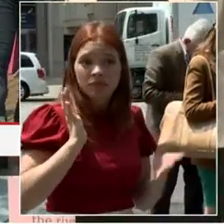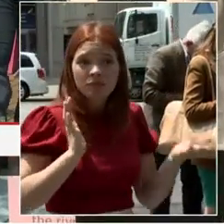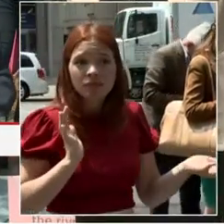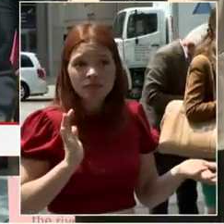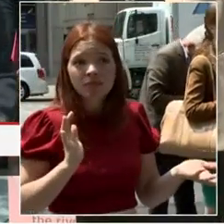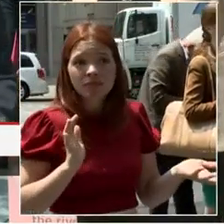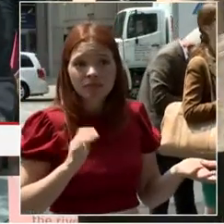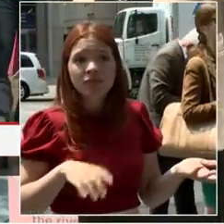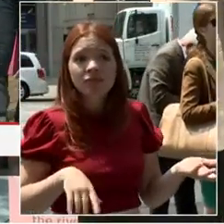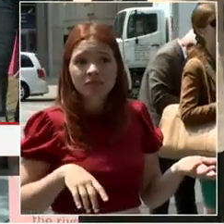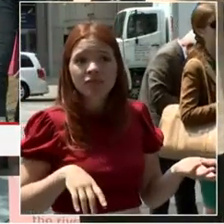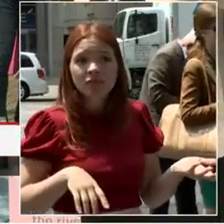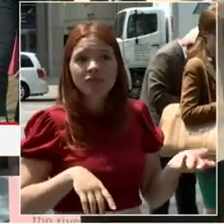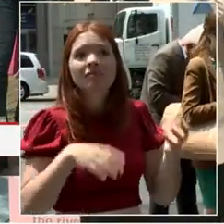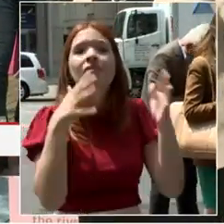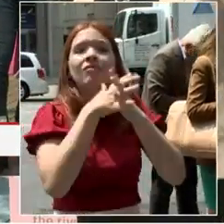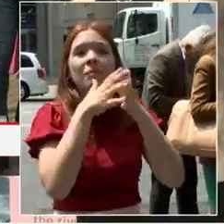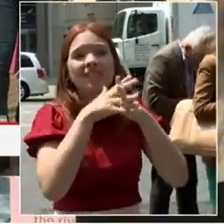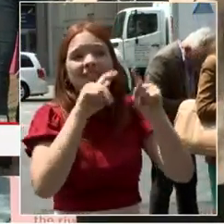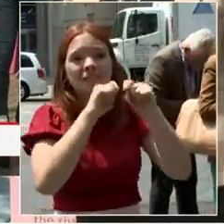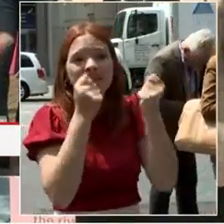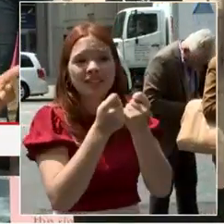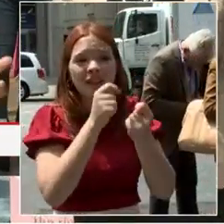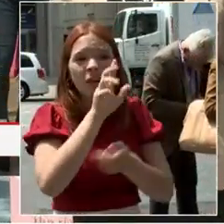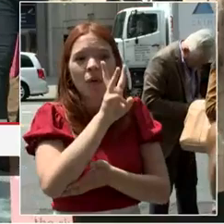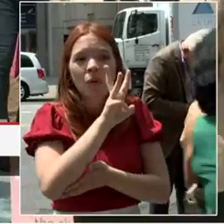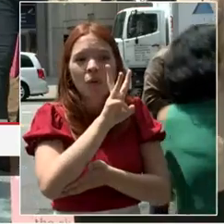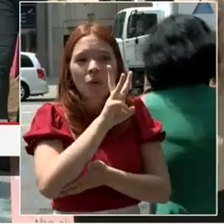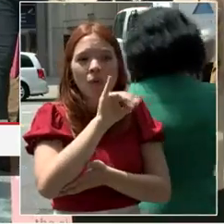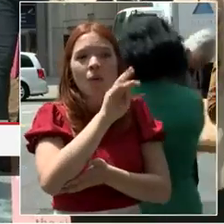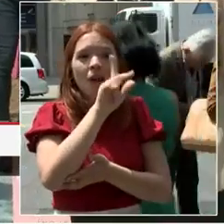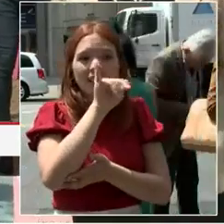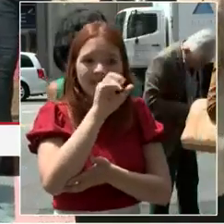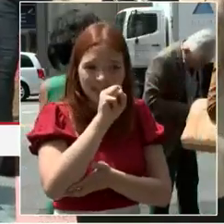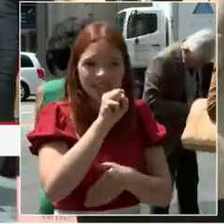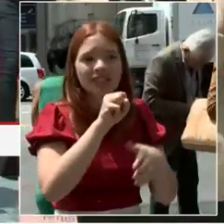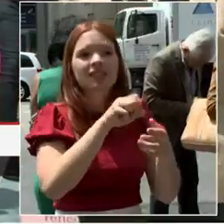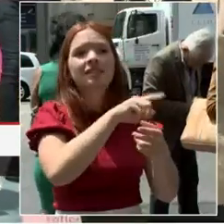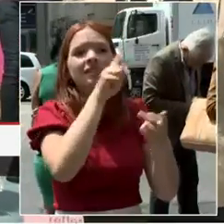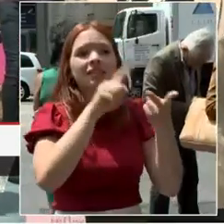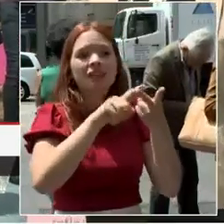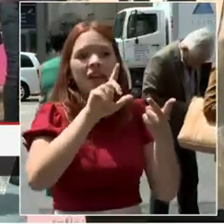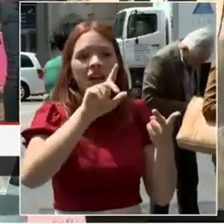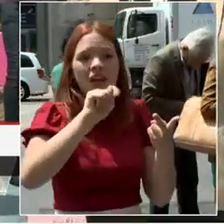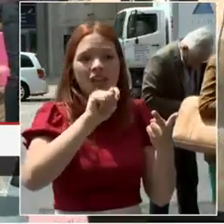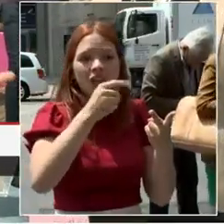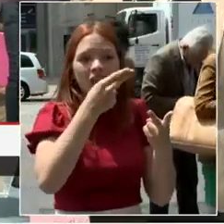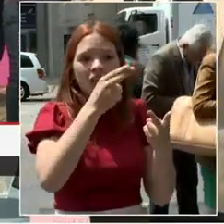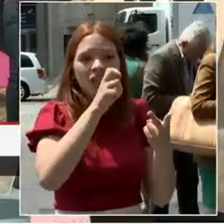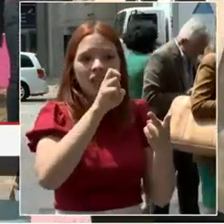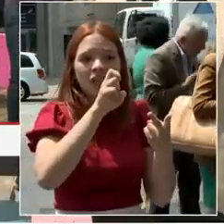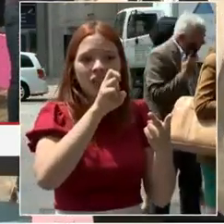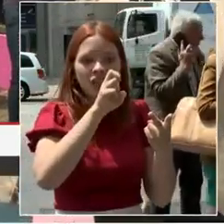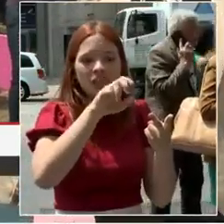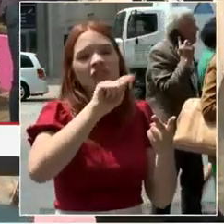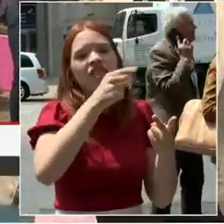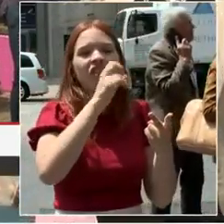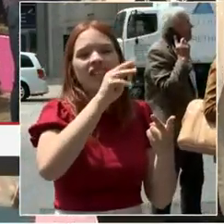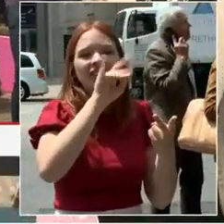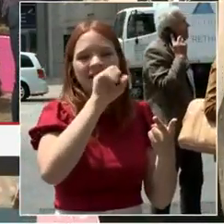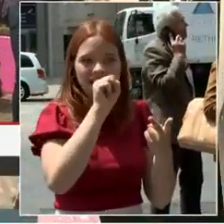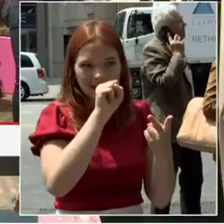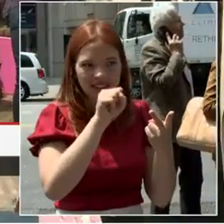Listen, listen, I love that type of nostalgia. And so I think it's a tremendous opportunity. But first, we have to get the federal government to have some great